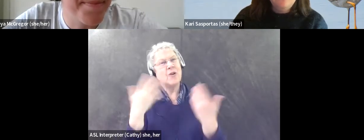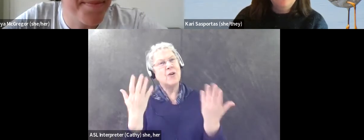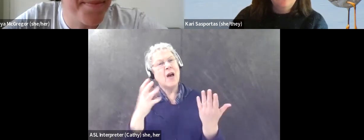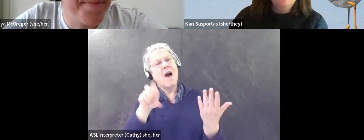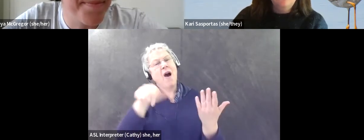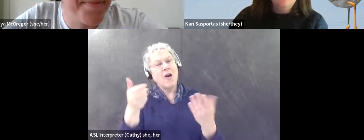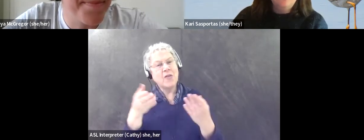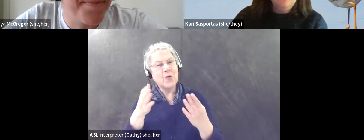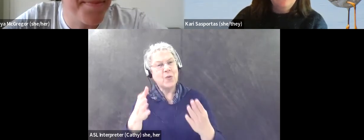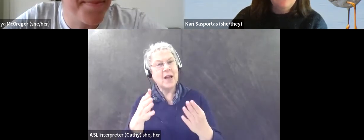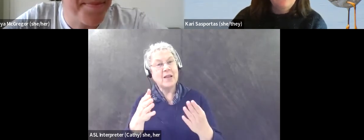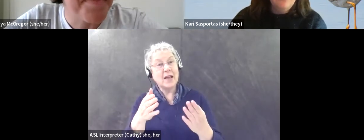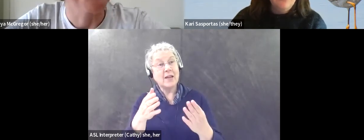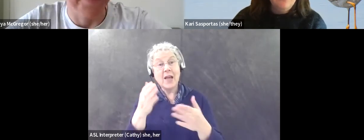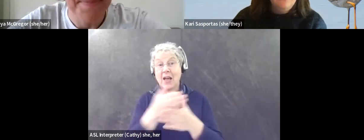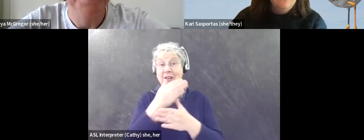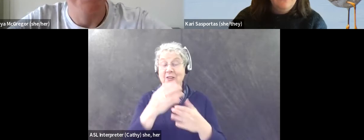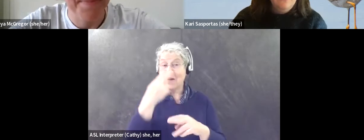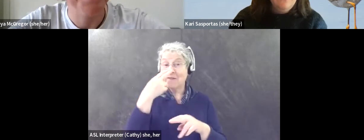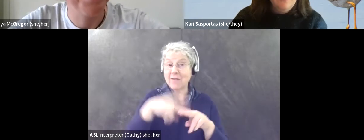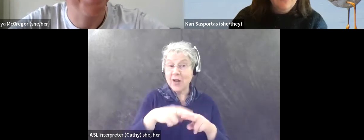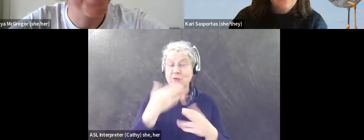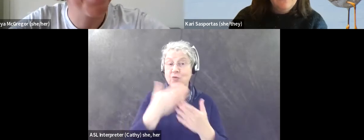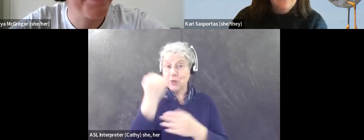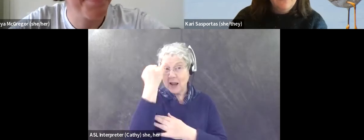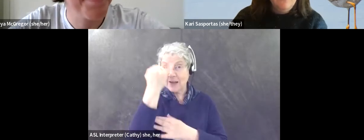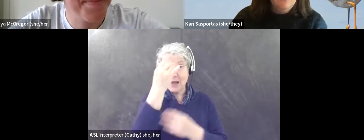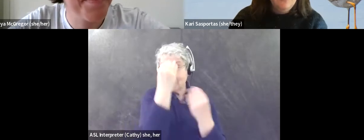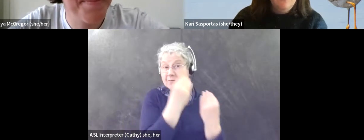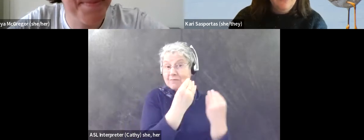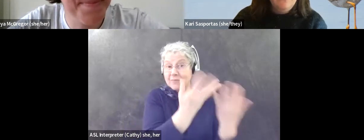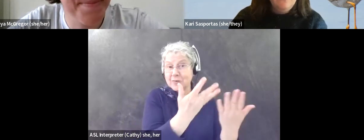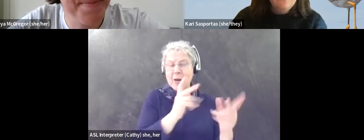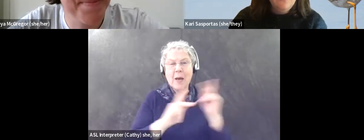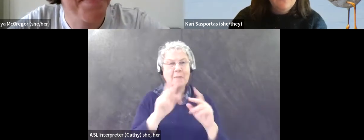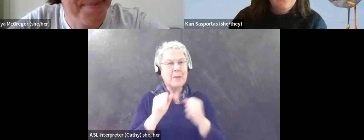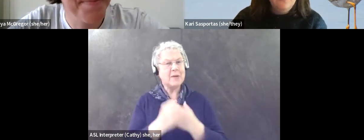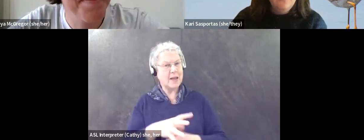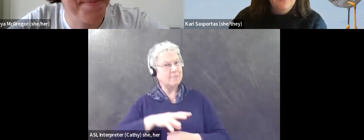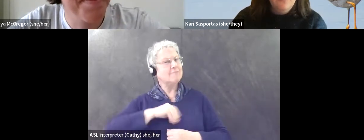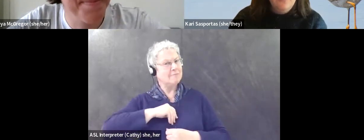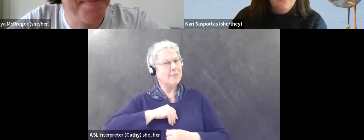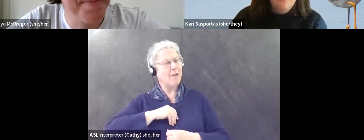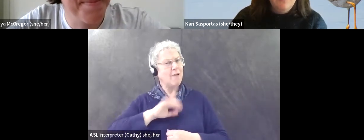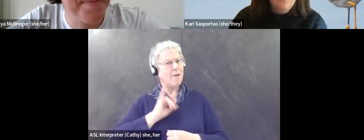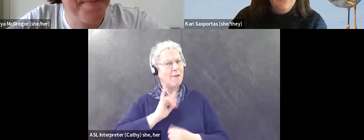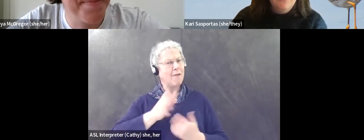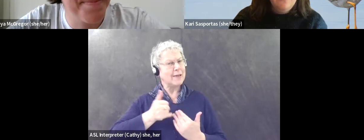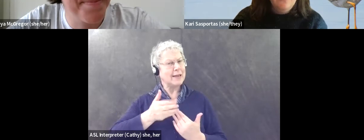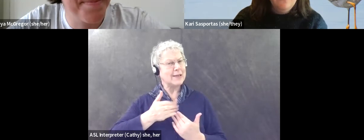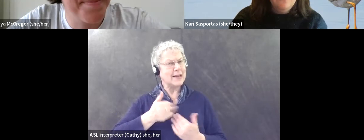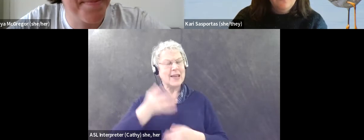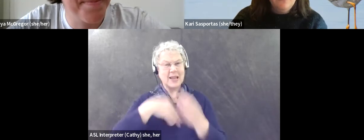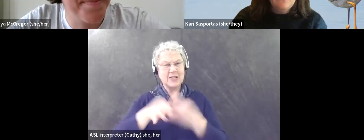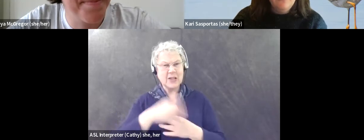spreading something like a good idea or fun idea. If that makes sense, something that people can buy into as opposed to, um, people being